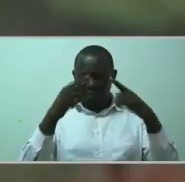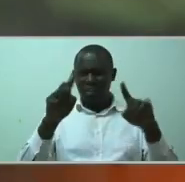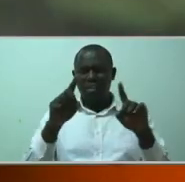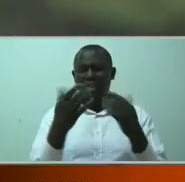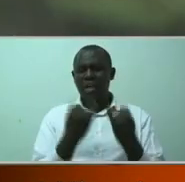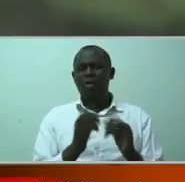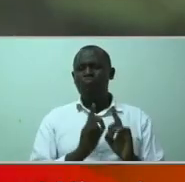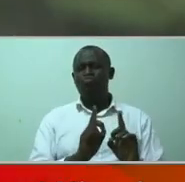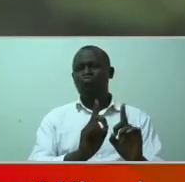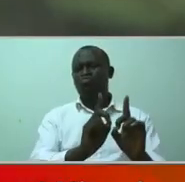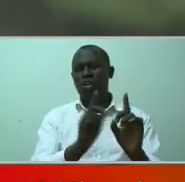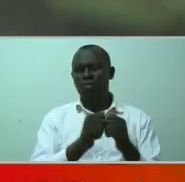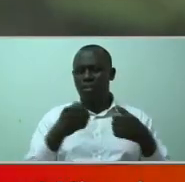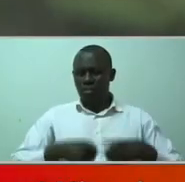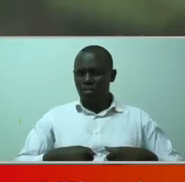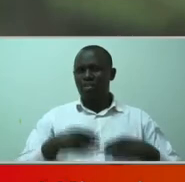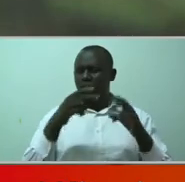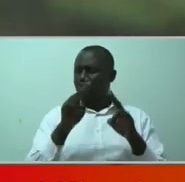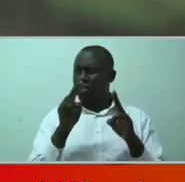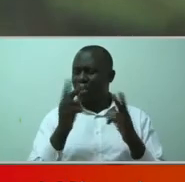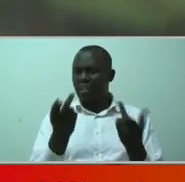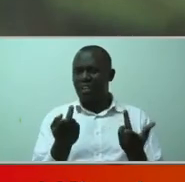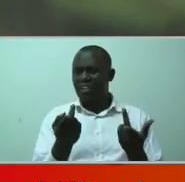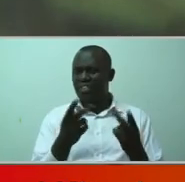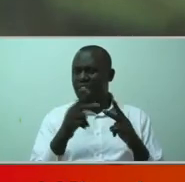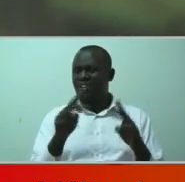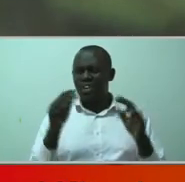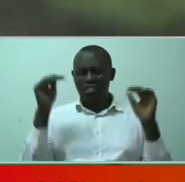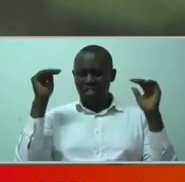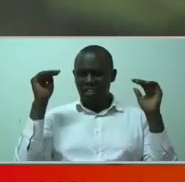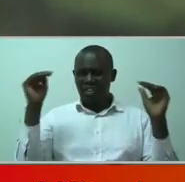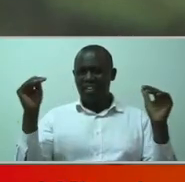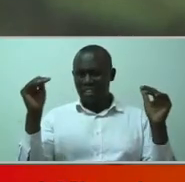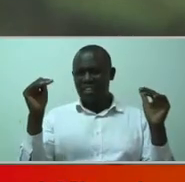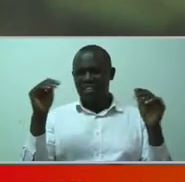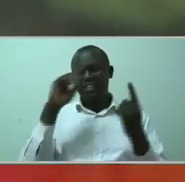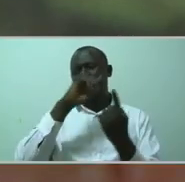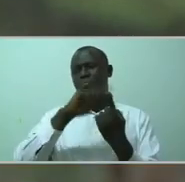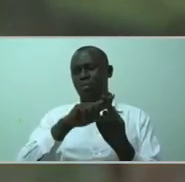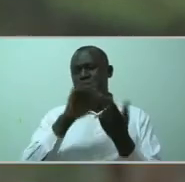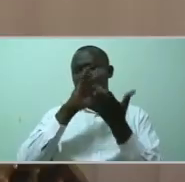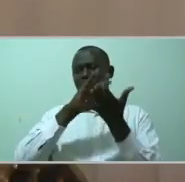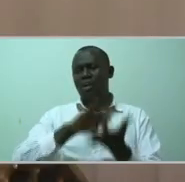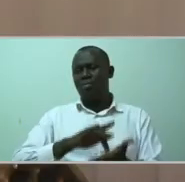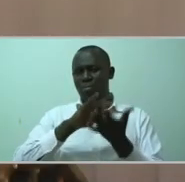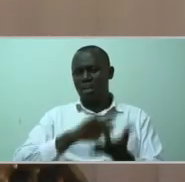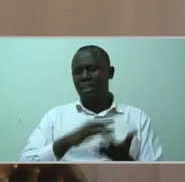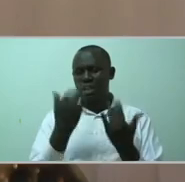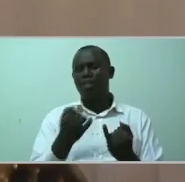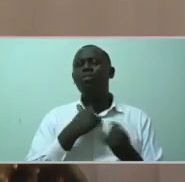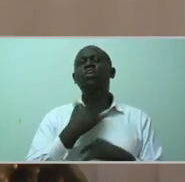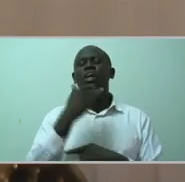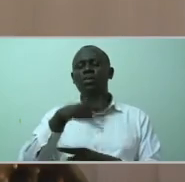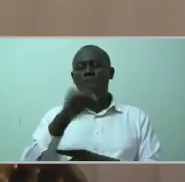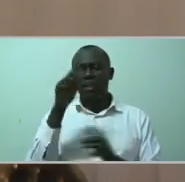Working with the youth, it's really been of great and a positive impact. I would like to take